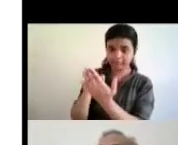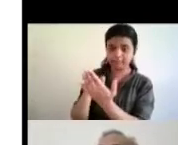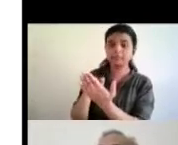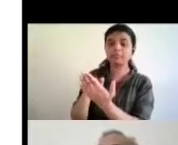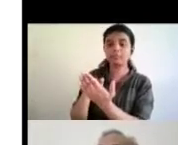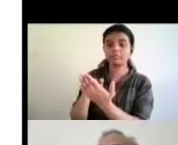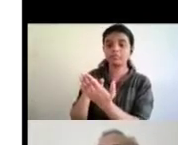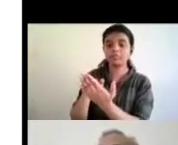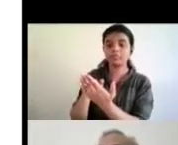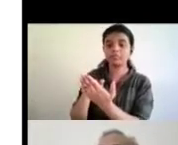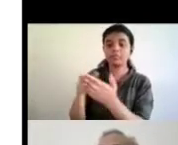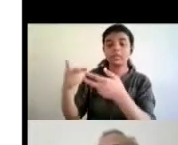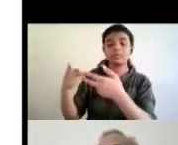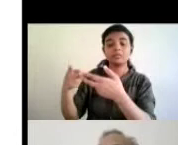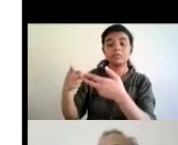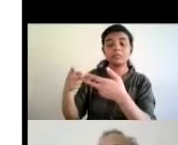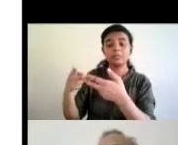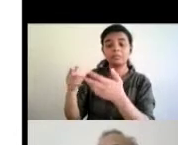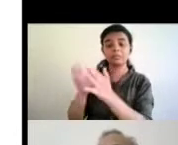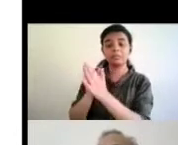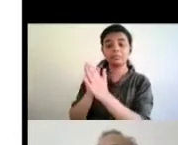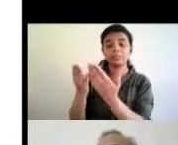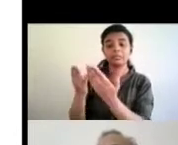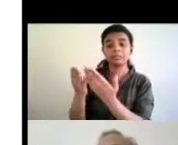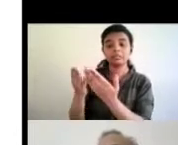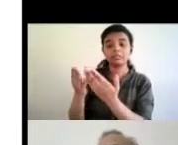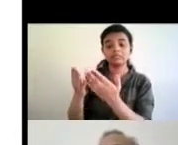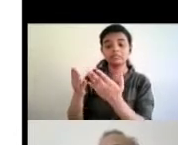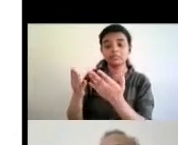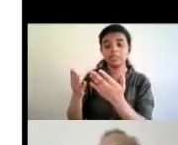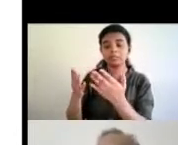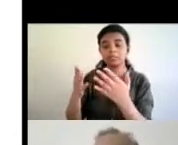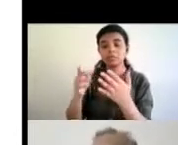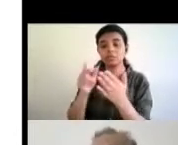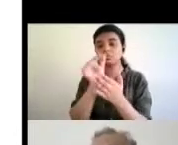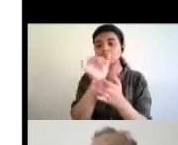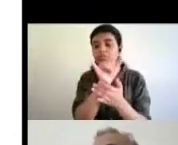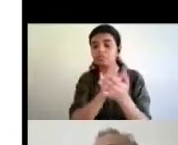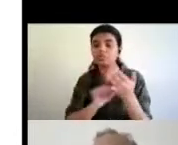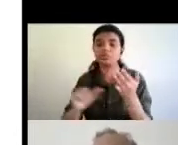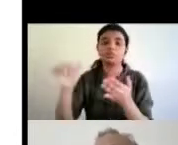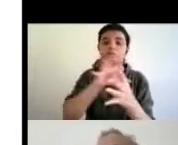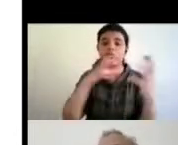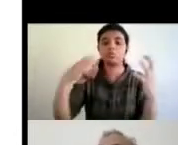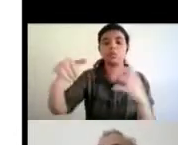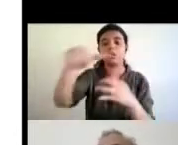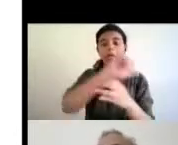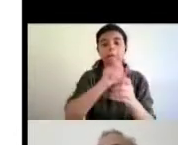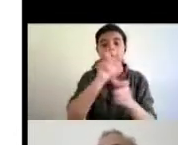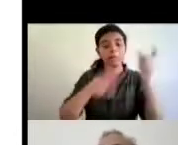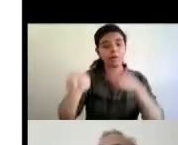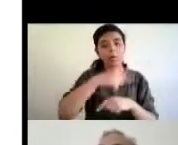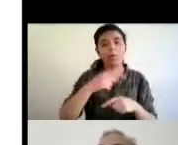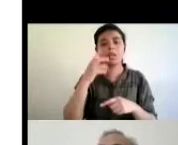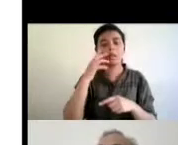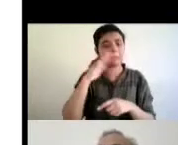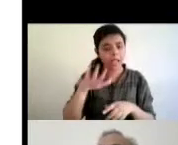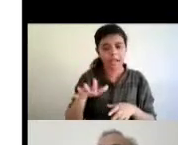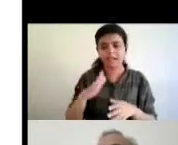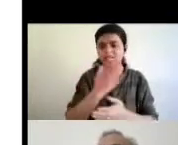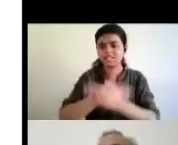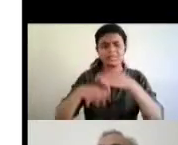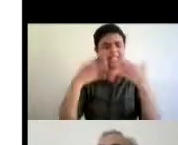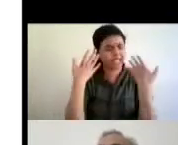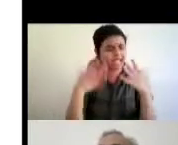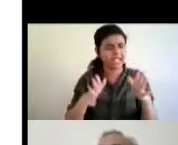uh would comply to universal design and uh will be accessible to all um